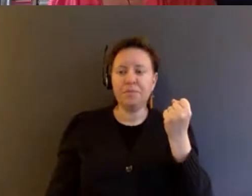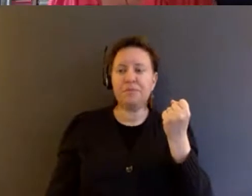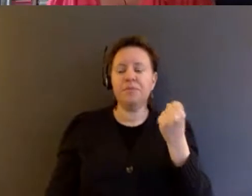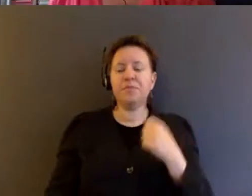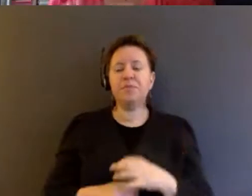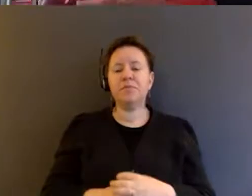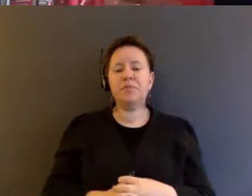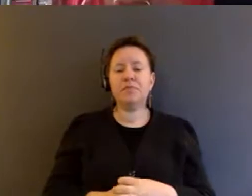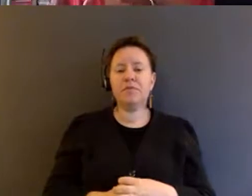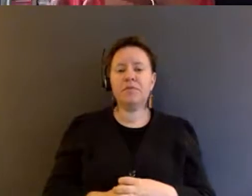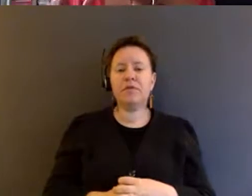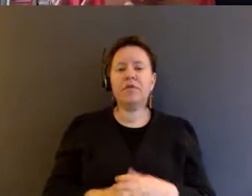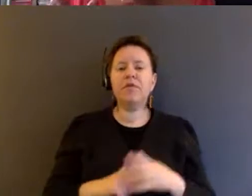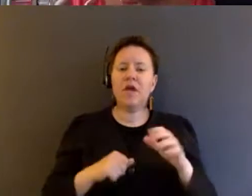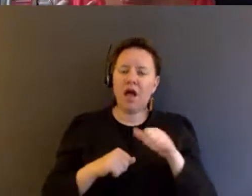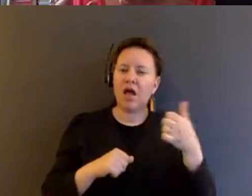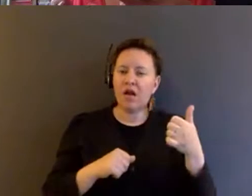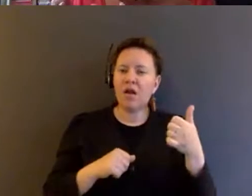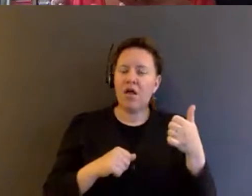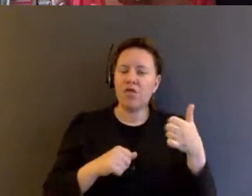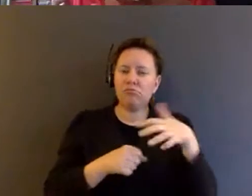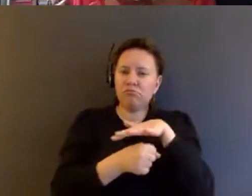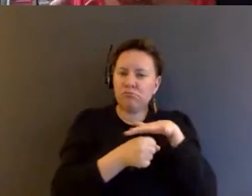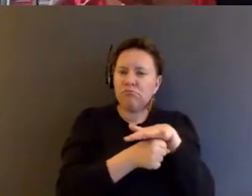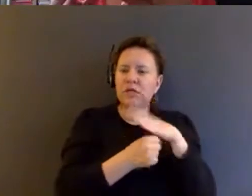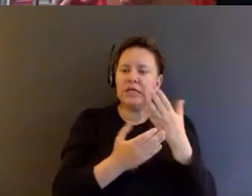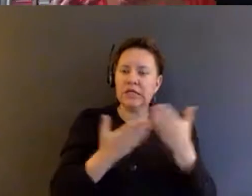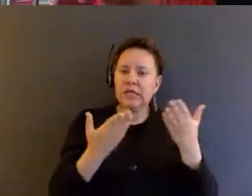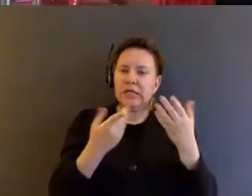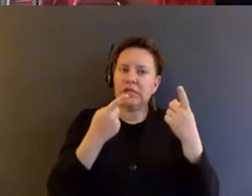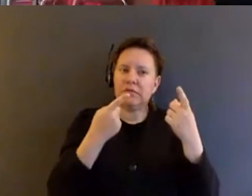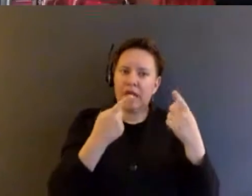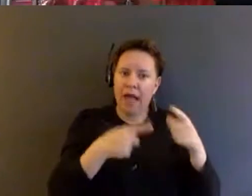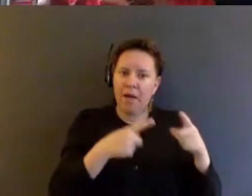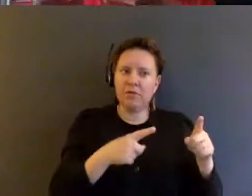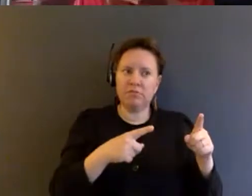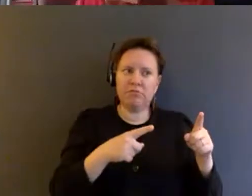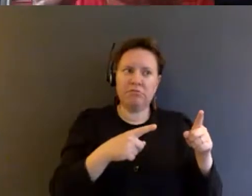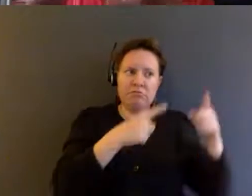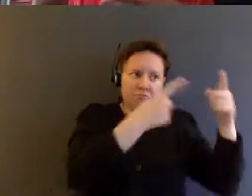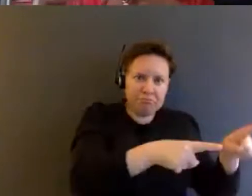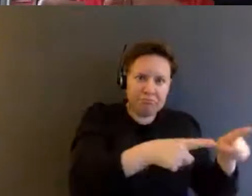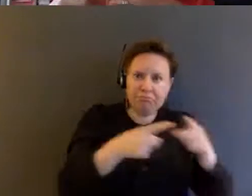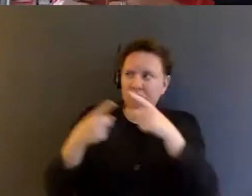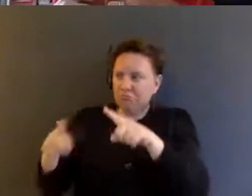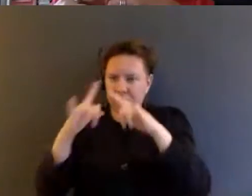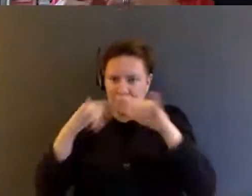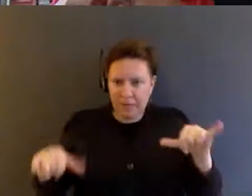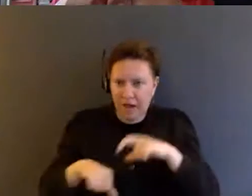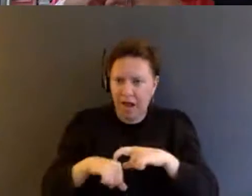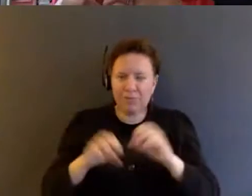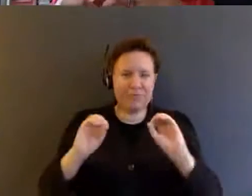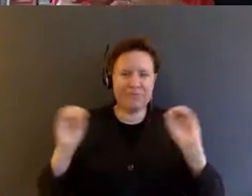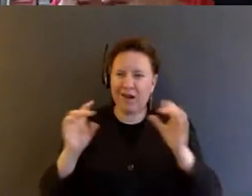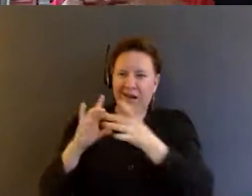And this is another arena where things have happened at the same time, but there was not a lot of connections between